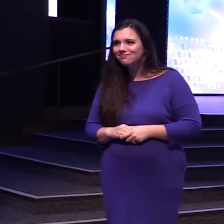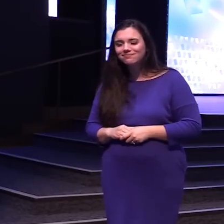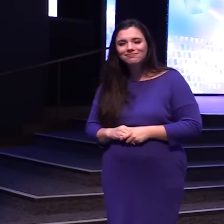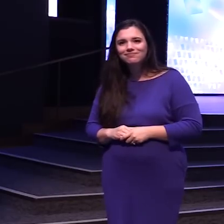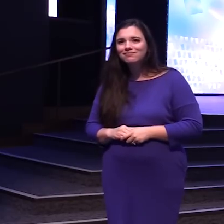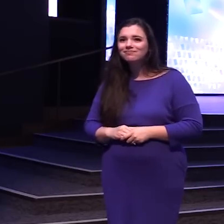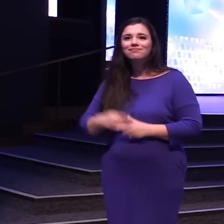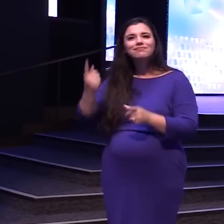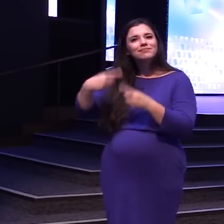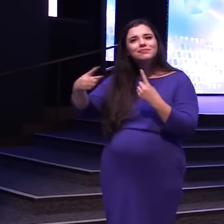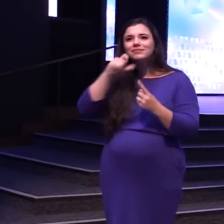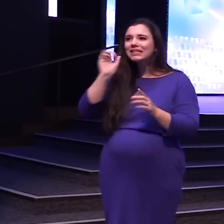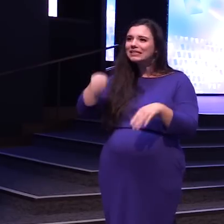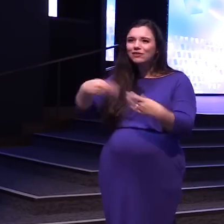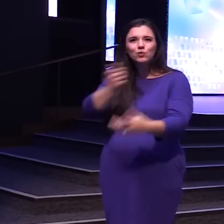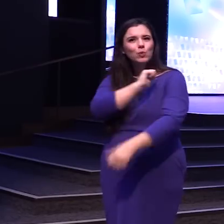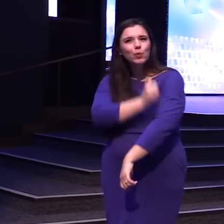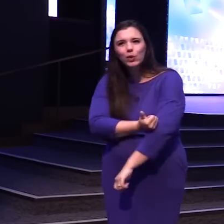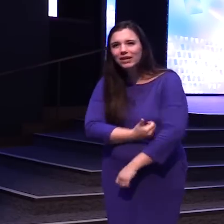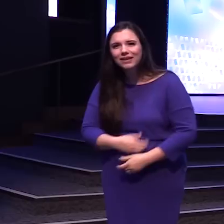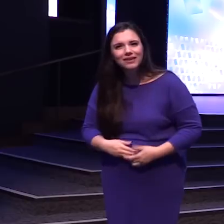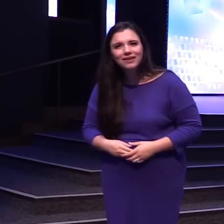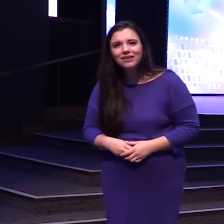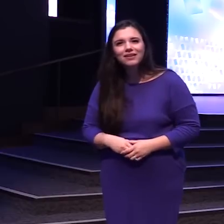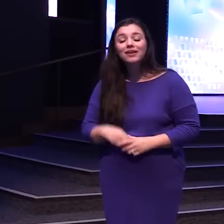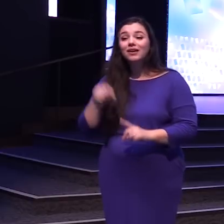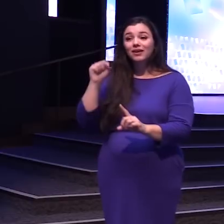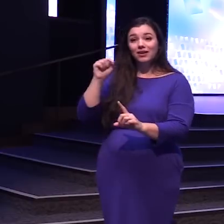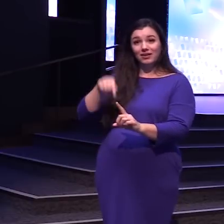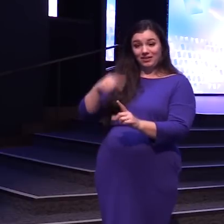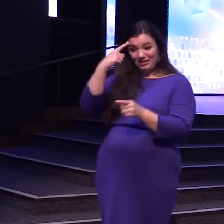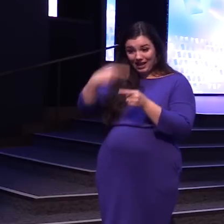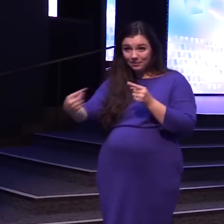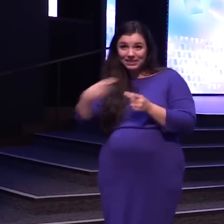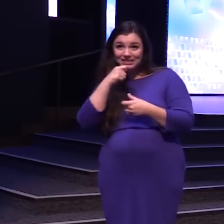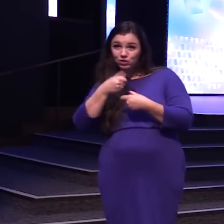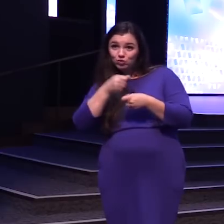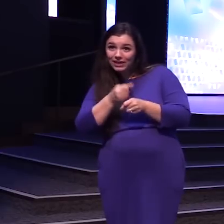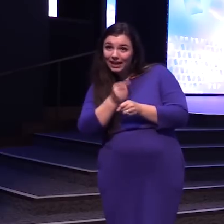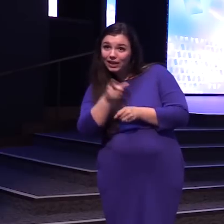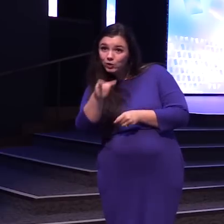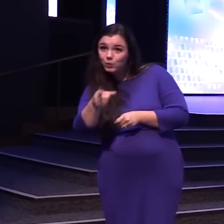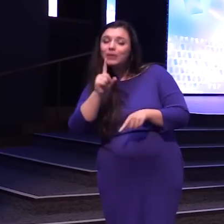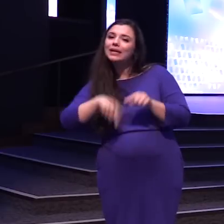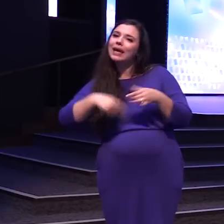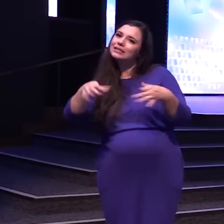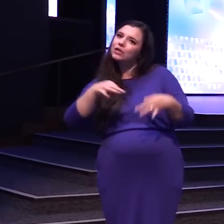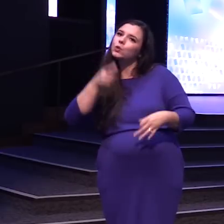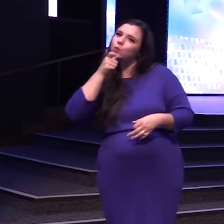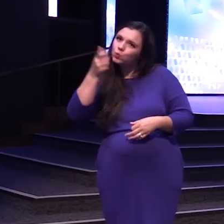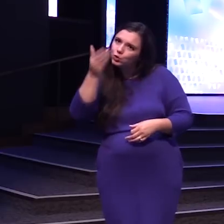He doesn't Give you Authority He who Did not Create you Cannot Tell you Who you Are